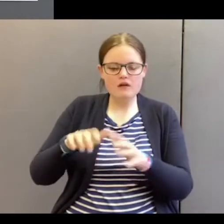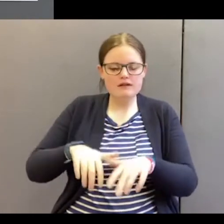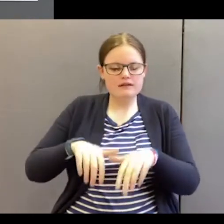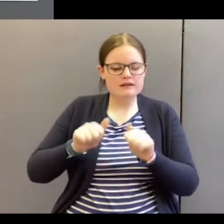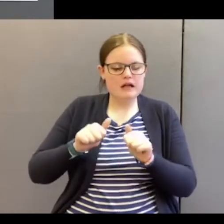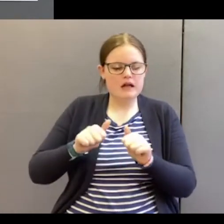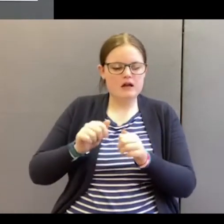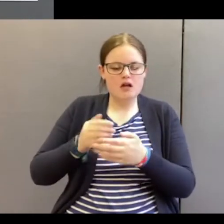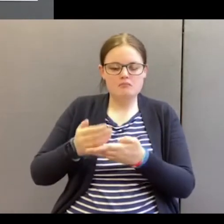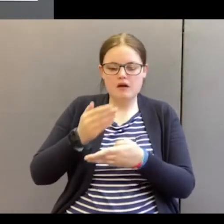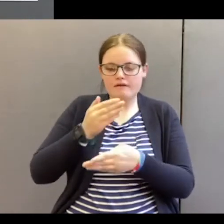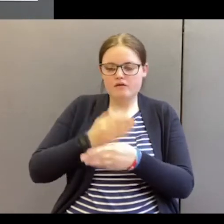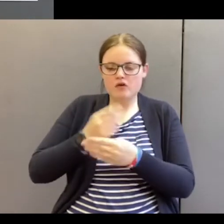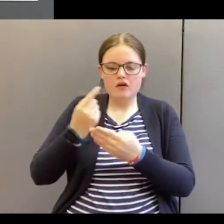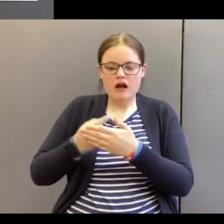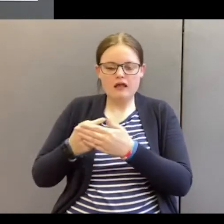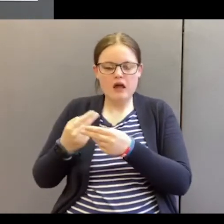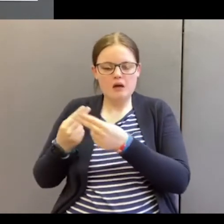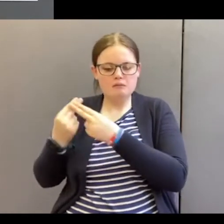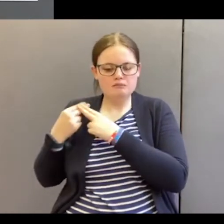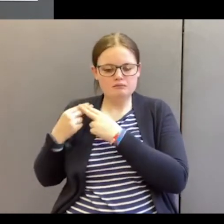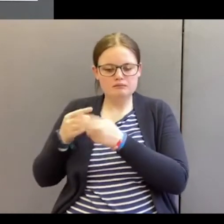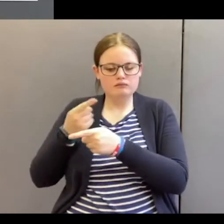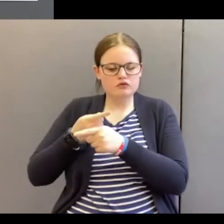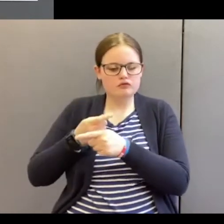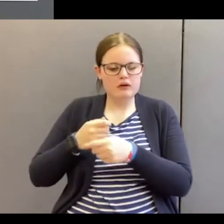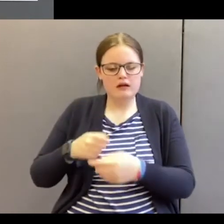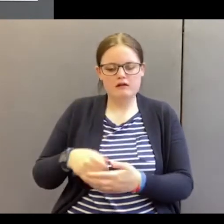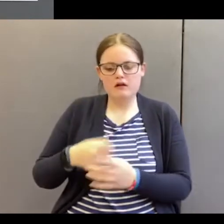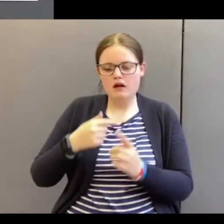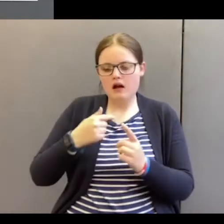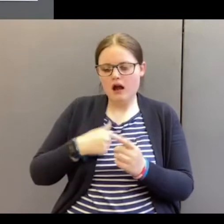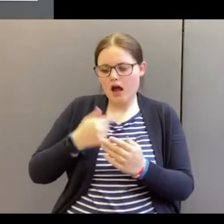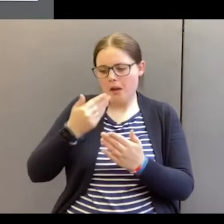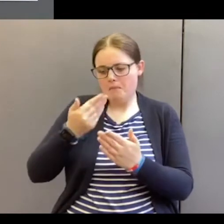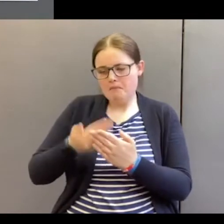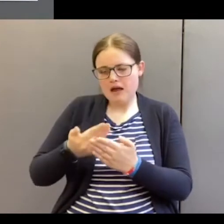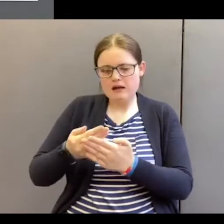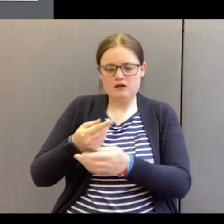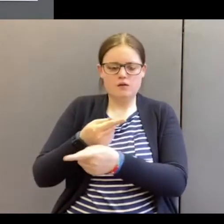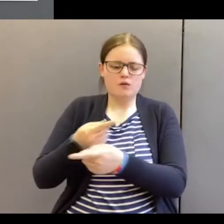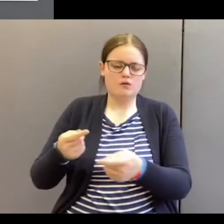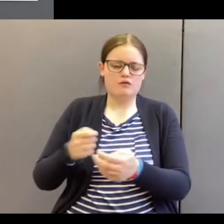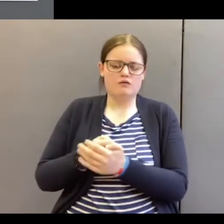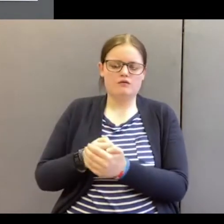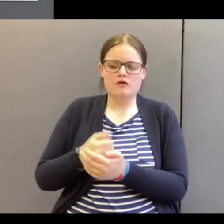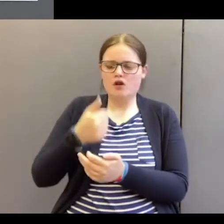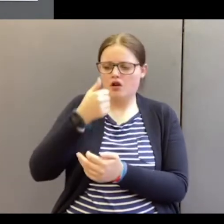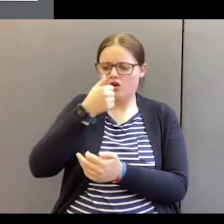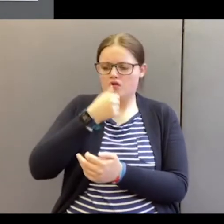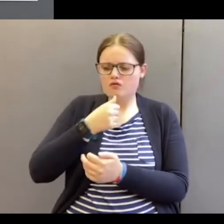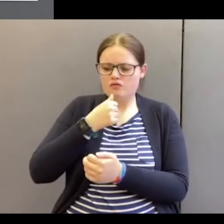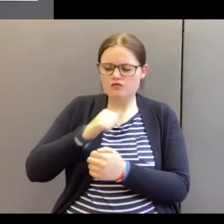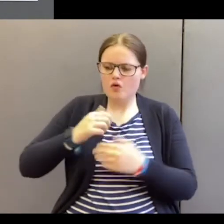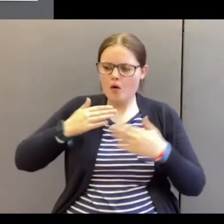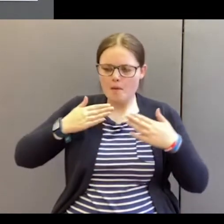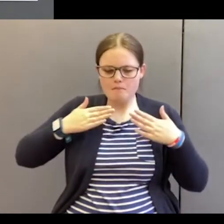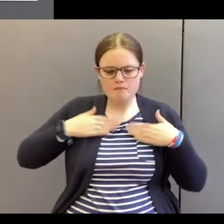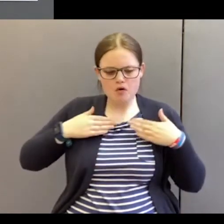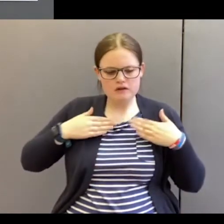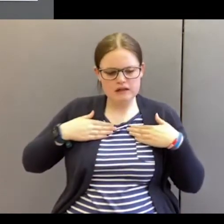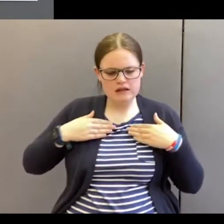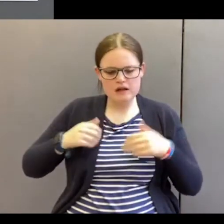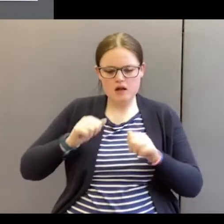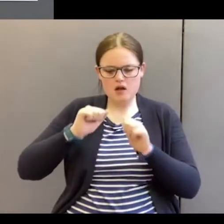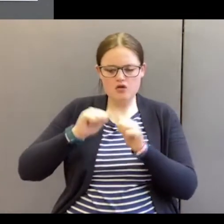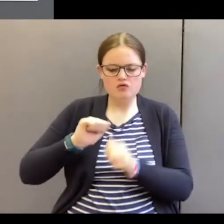before these other responsibilities, I beg you, use your body, use